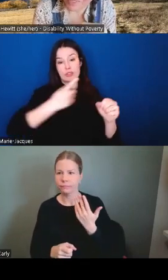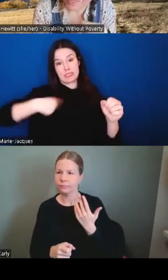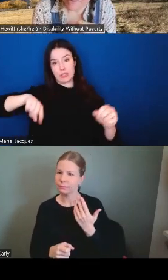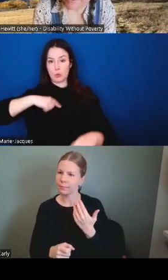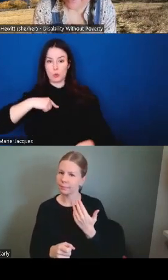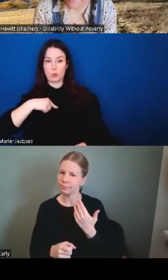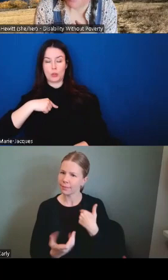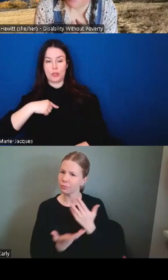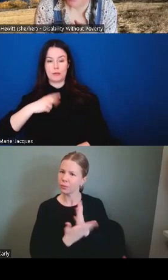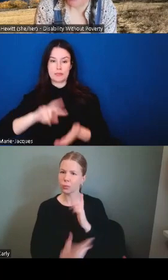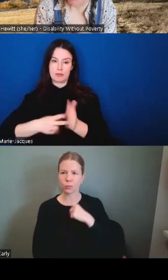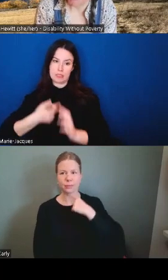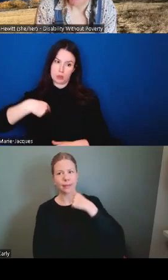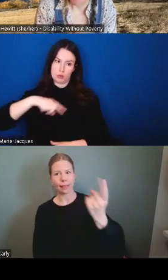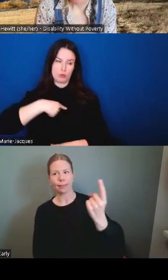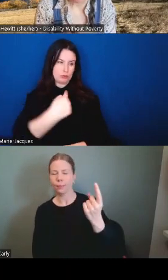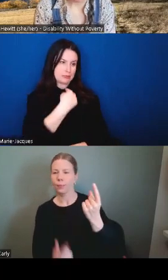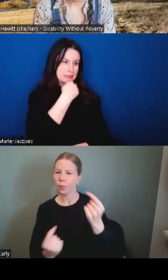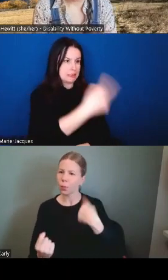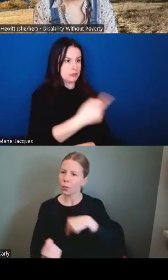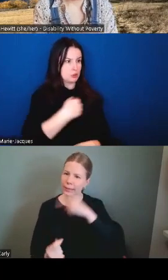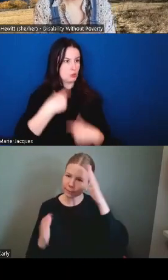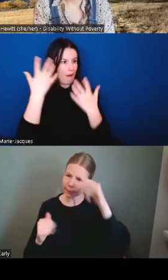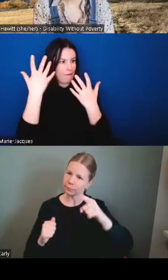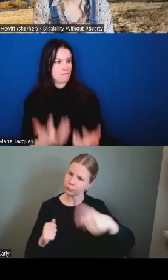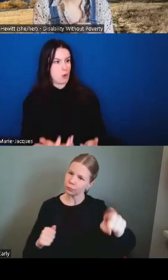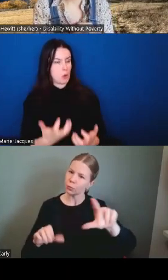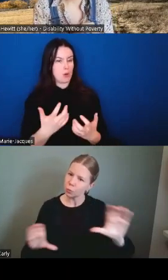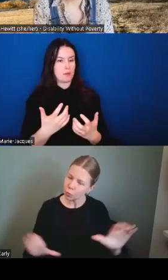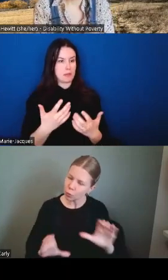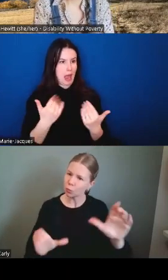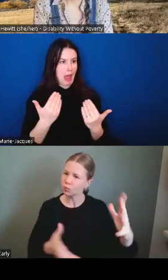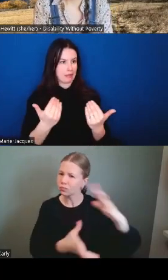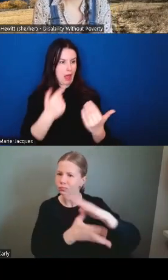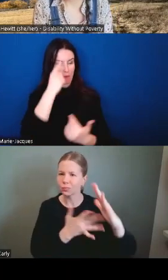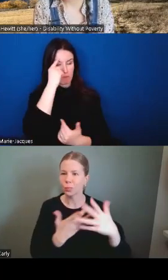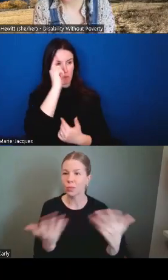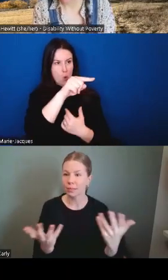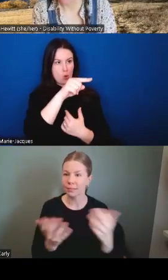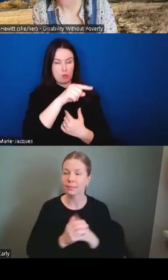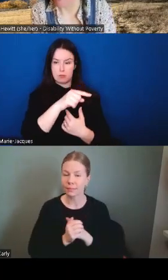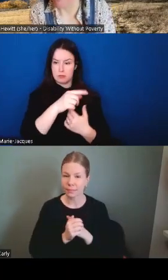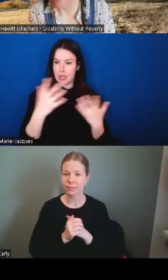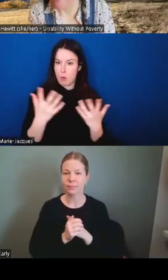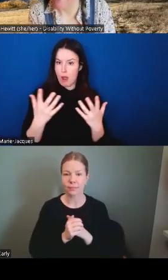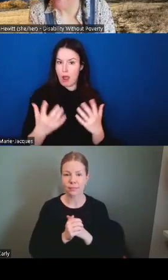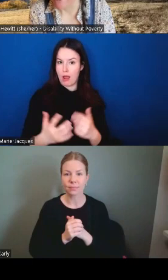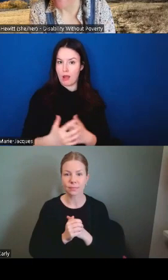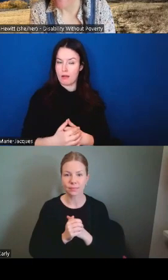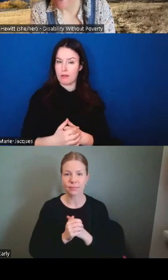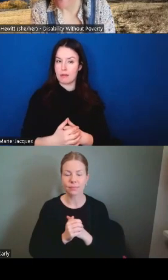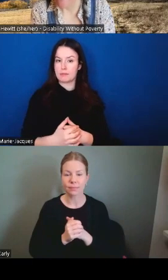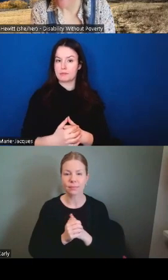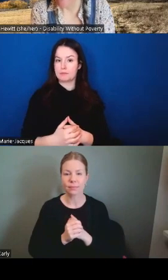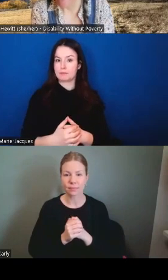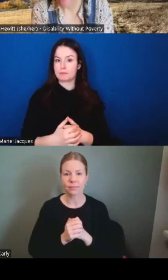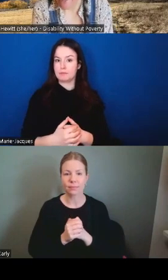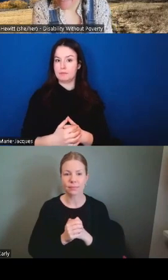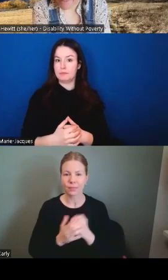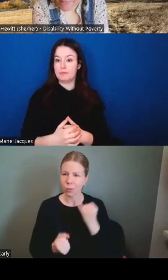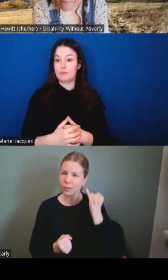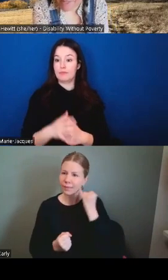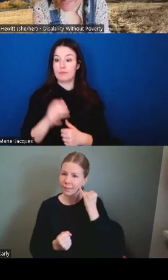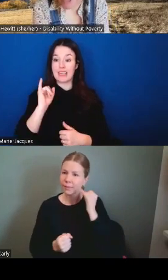is that we expect them to do so if the supporters of all the parties are saying